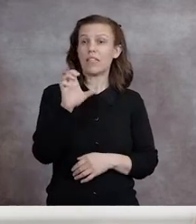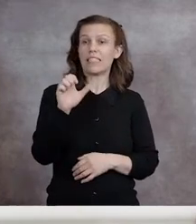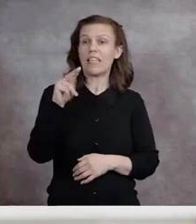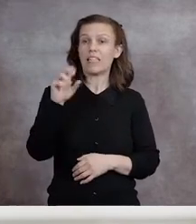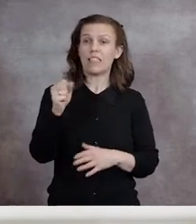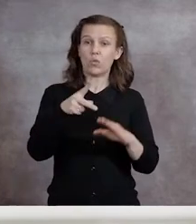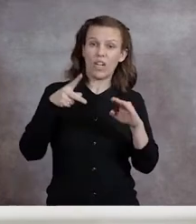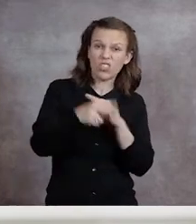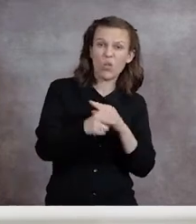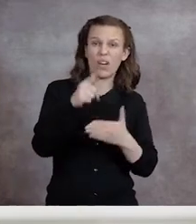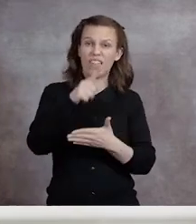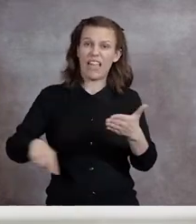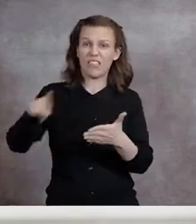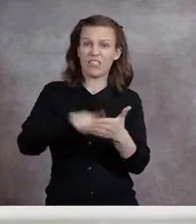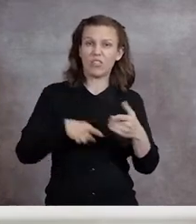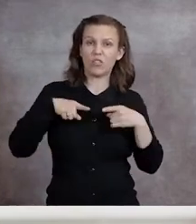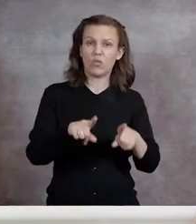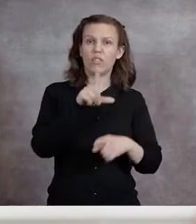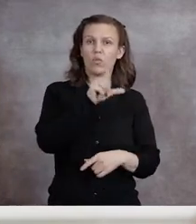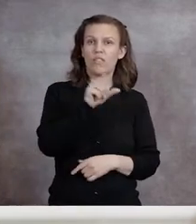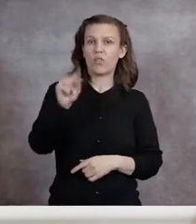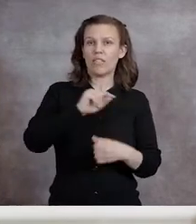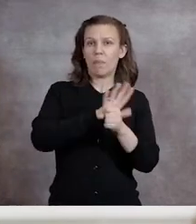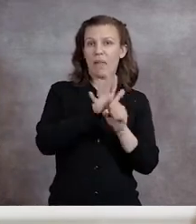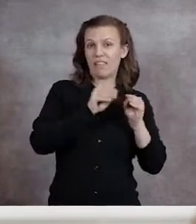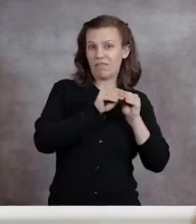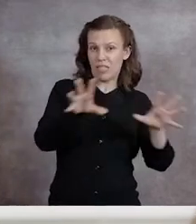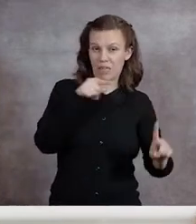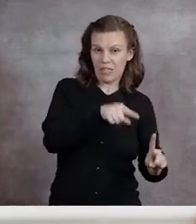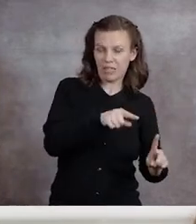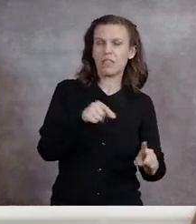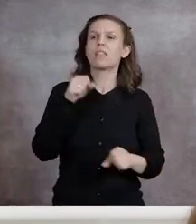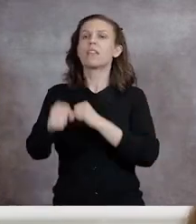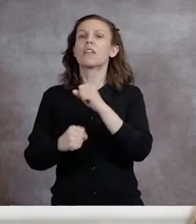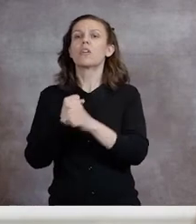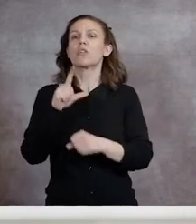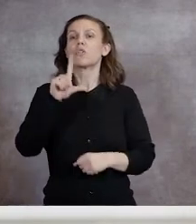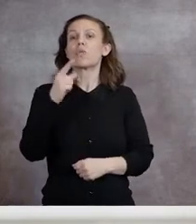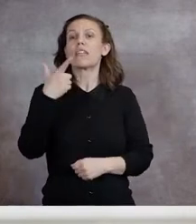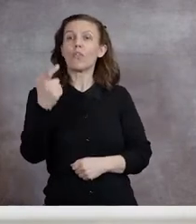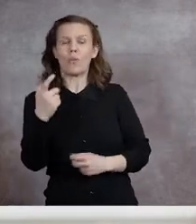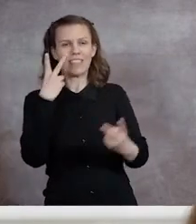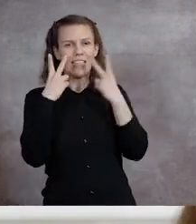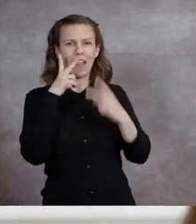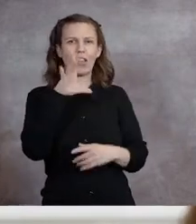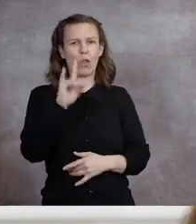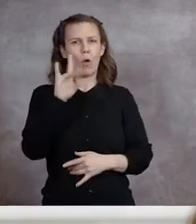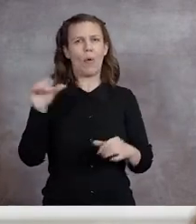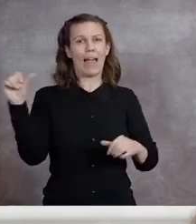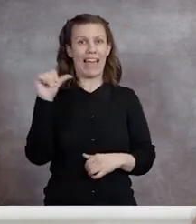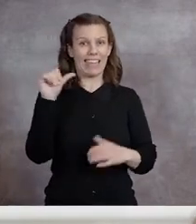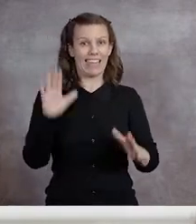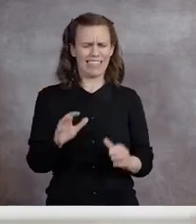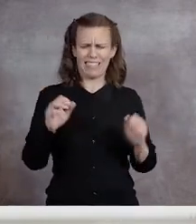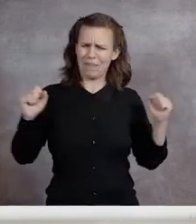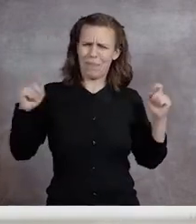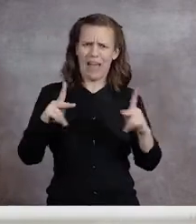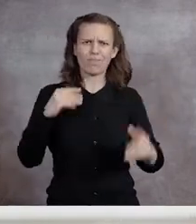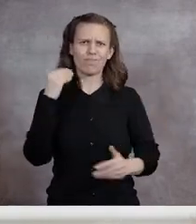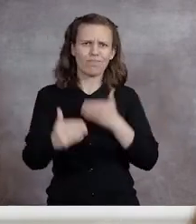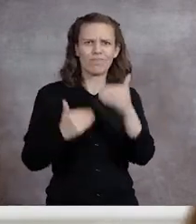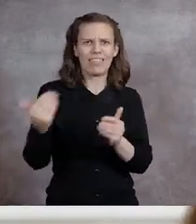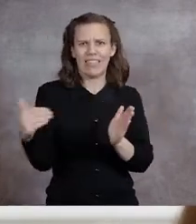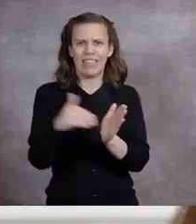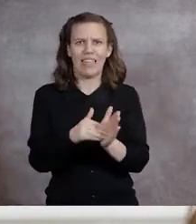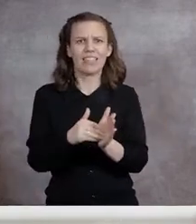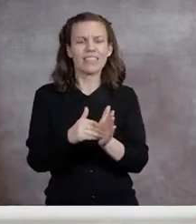or canceled in 2020 due to the pandemic, 2021 saw Lobo athletes back in action again, and it was